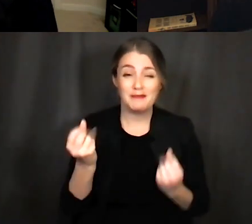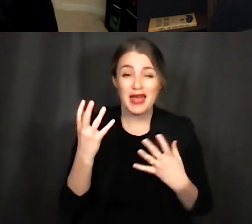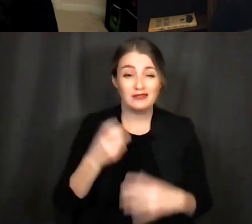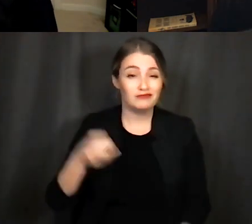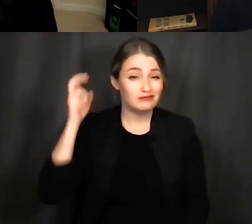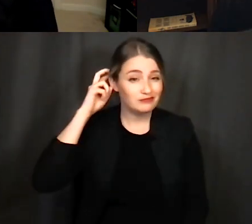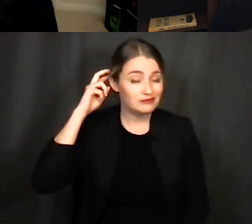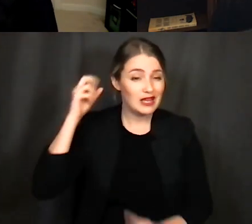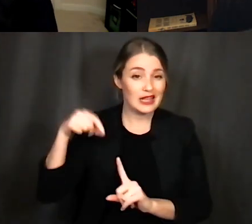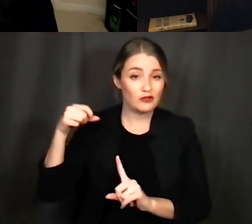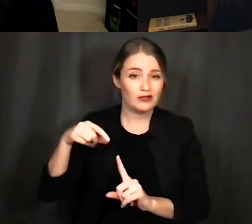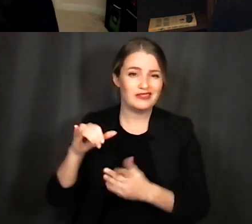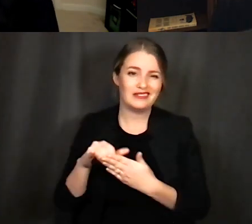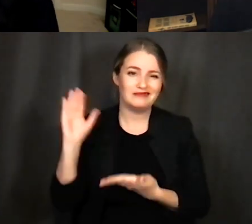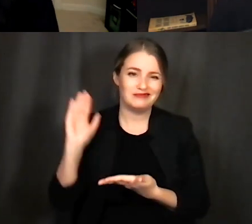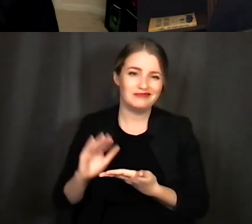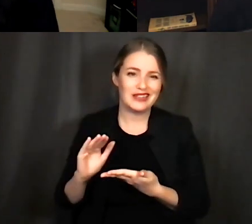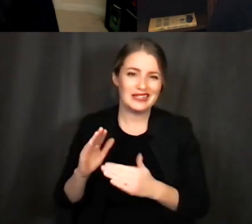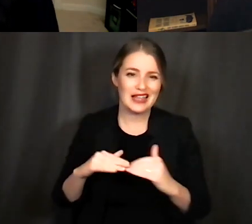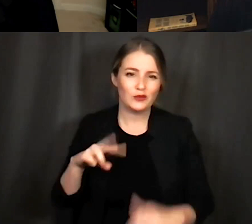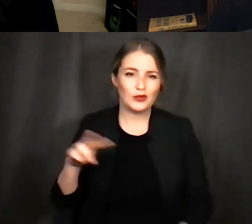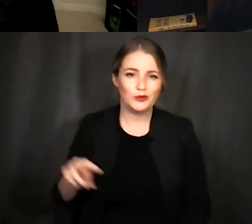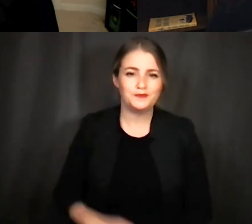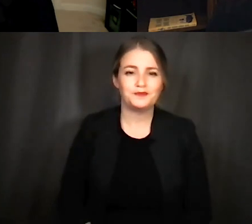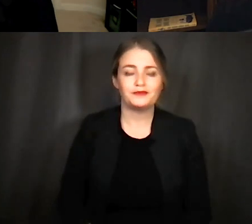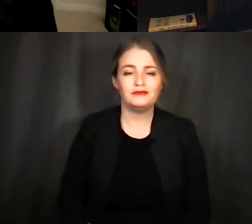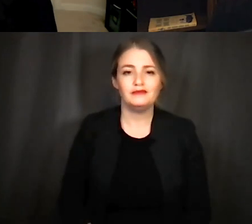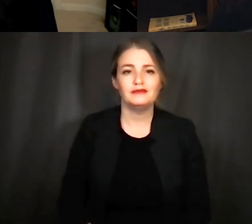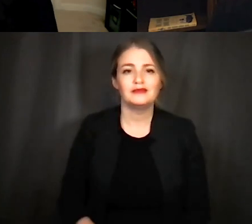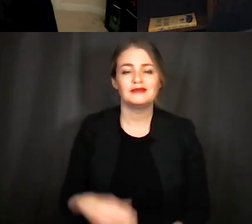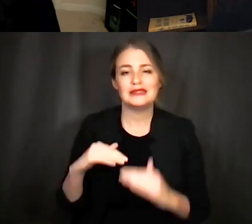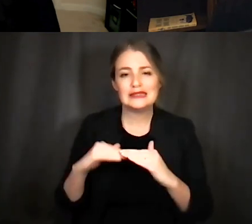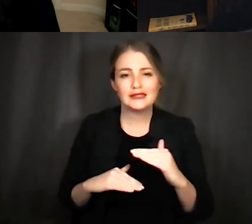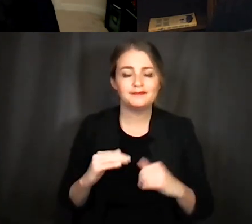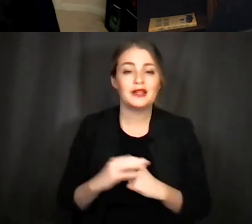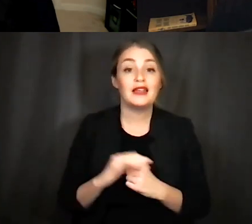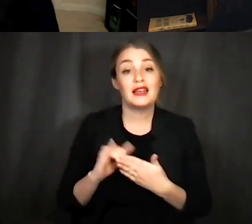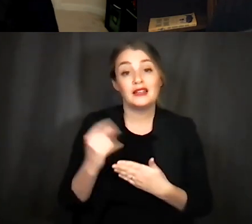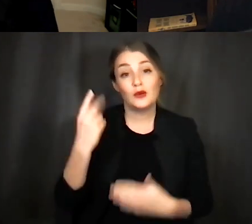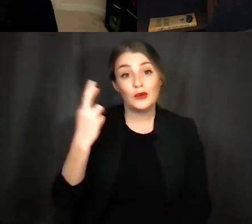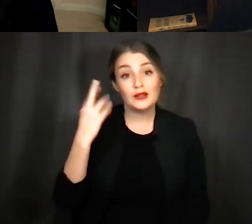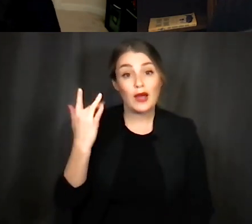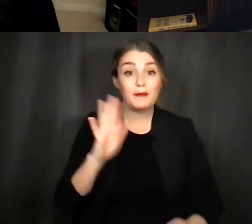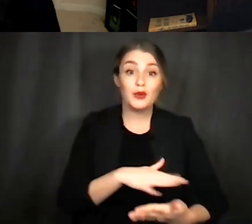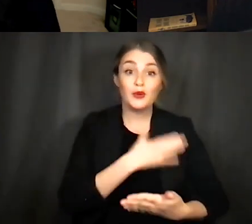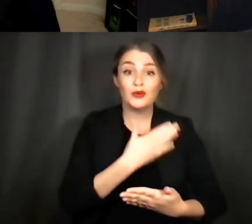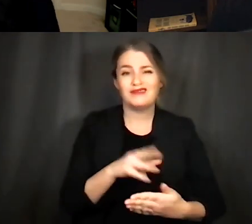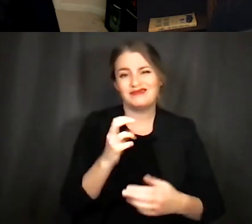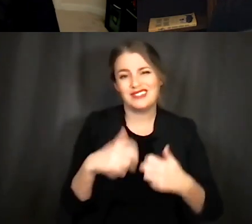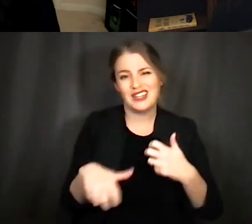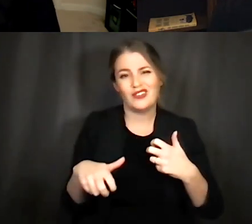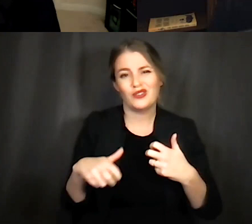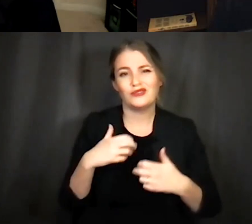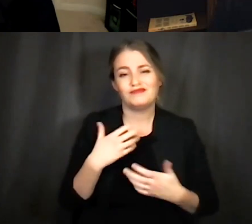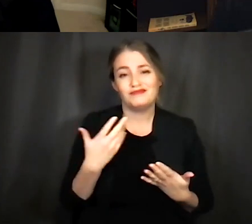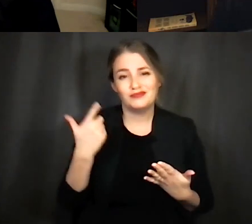electrodes that are shorter than that so you would have less resolution and this is one of the reasons why music is so difficult to appreciate here